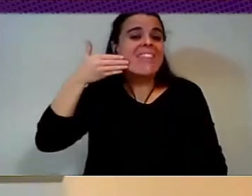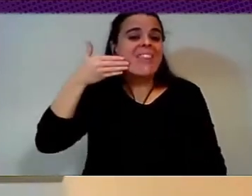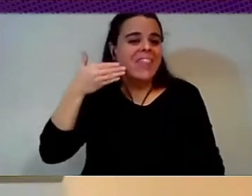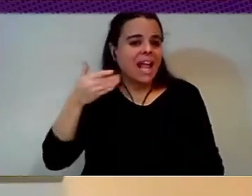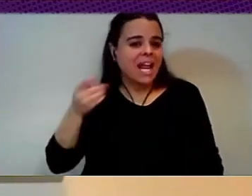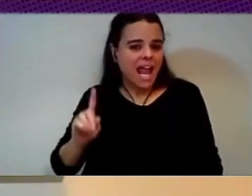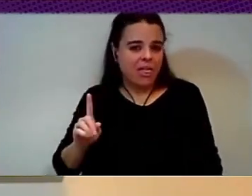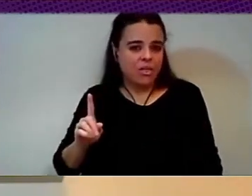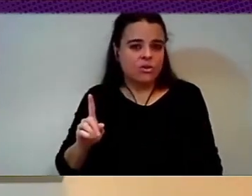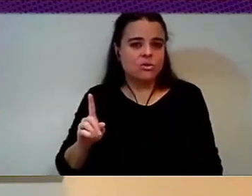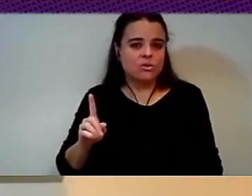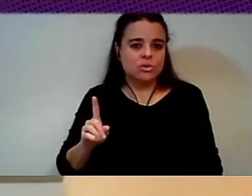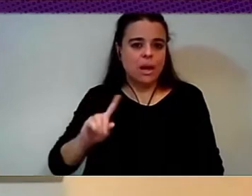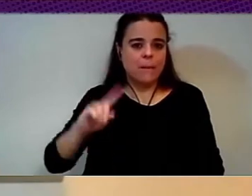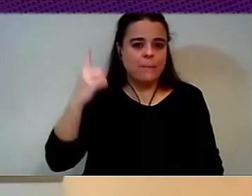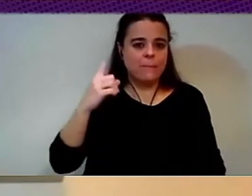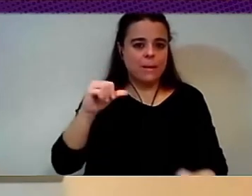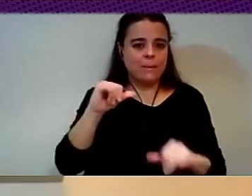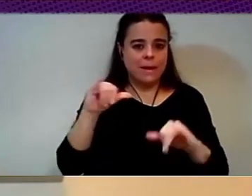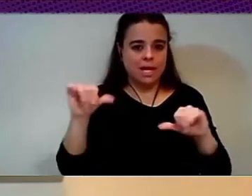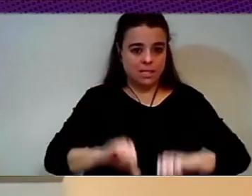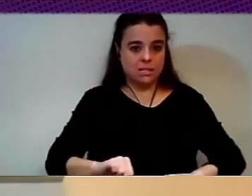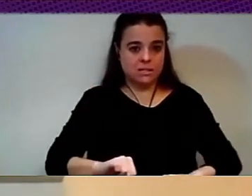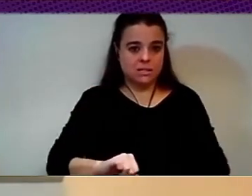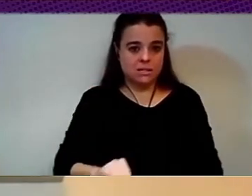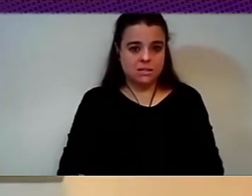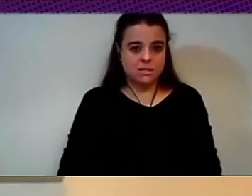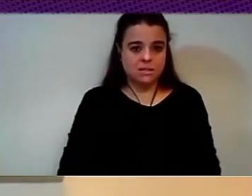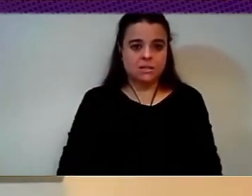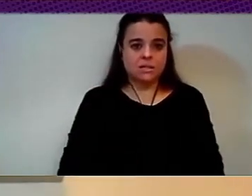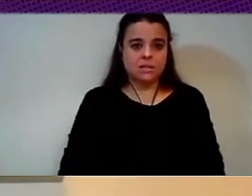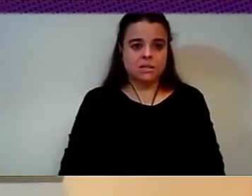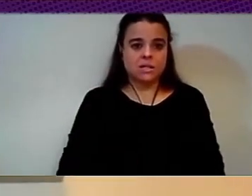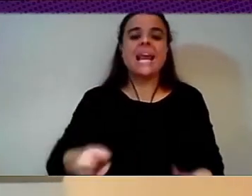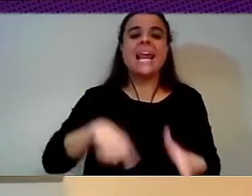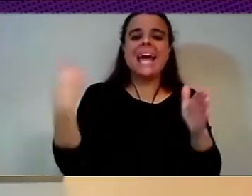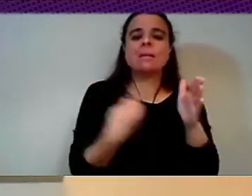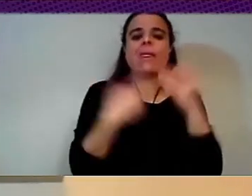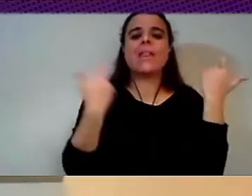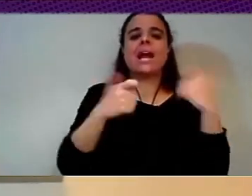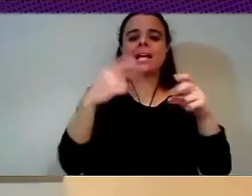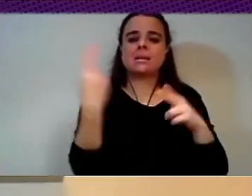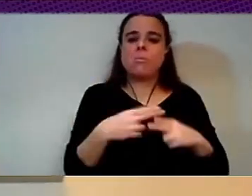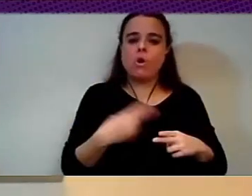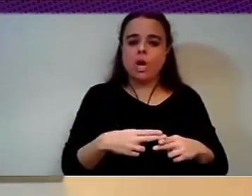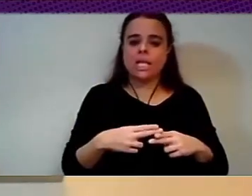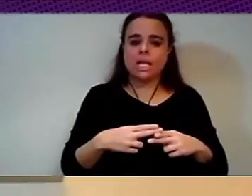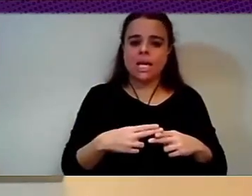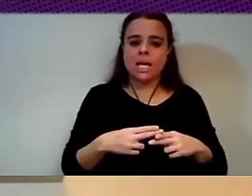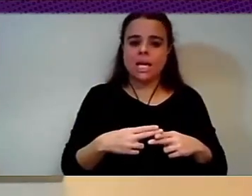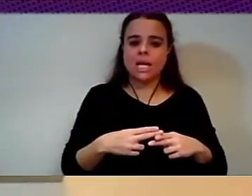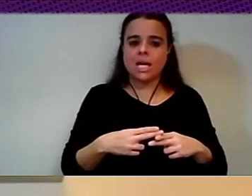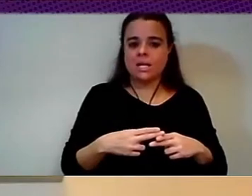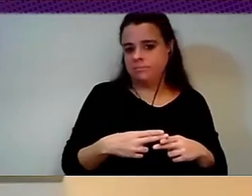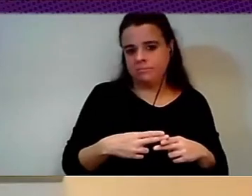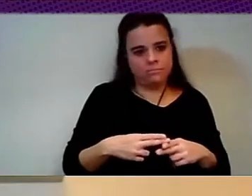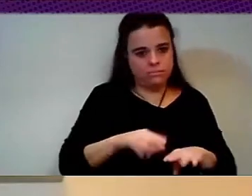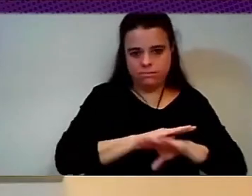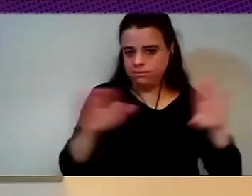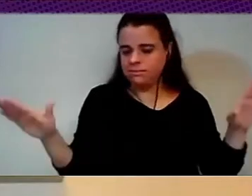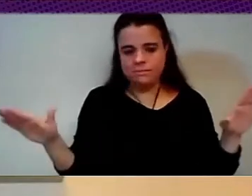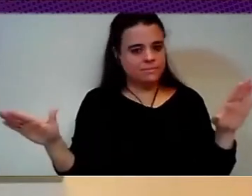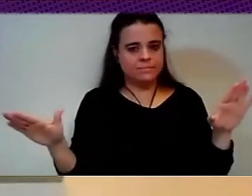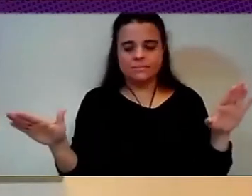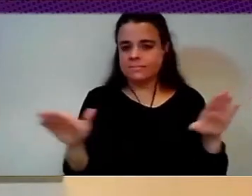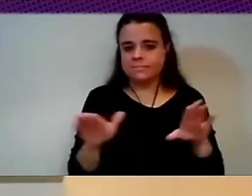political class was very minimal. So it was about really reshaping this democratic